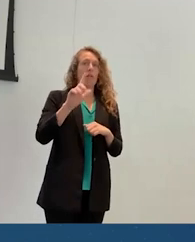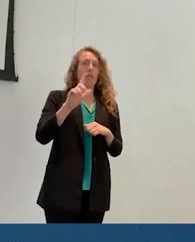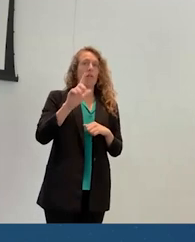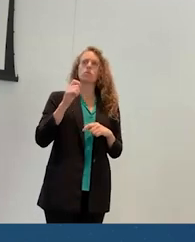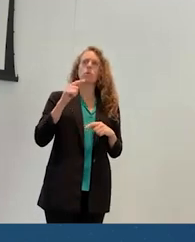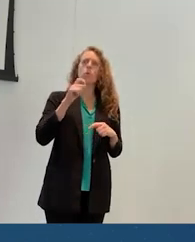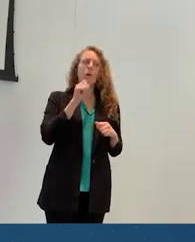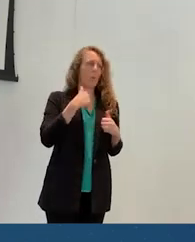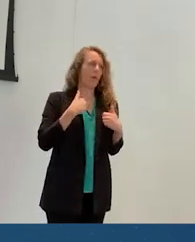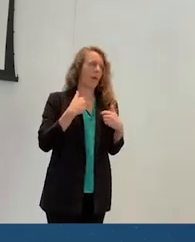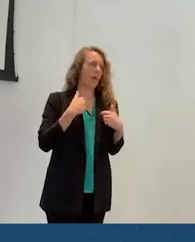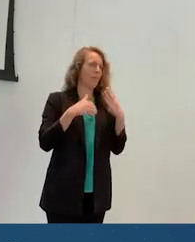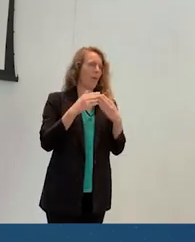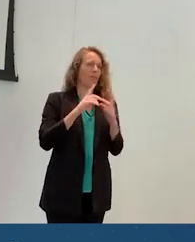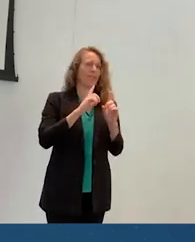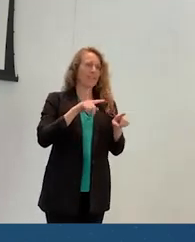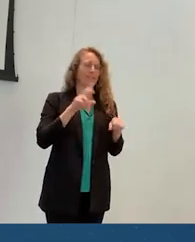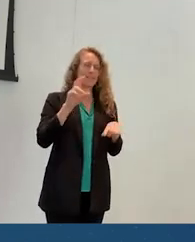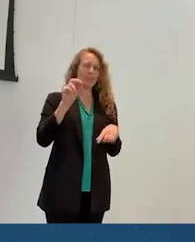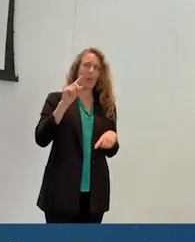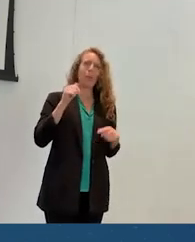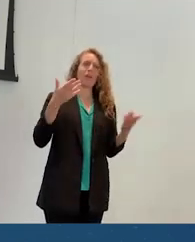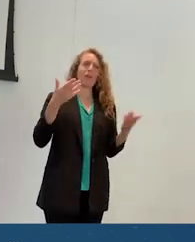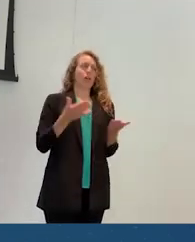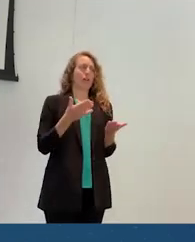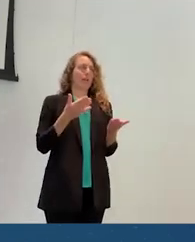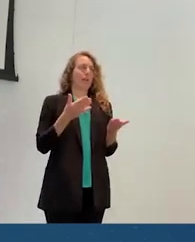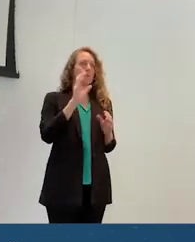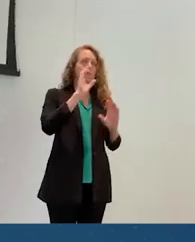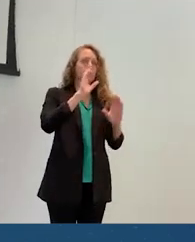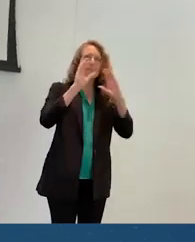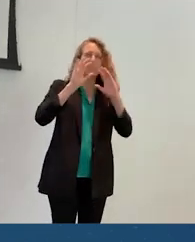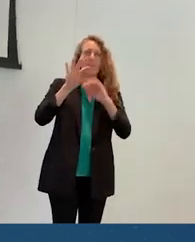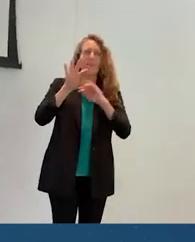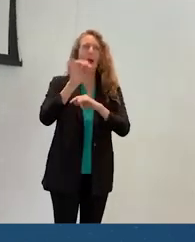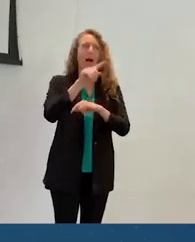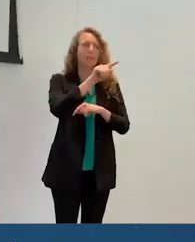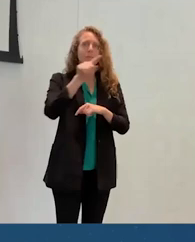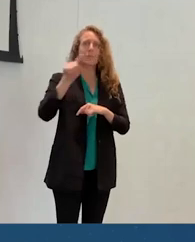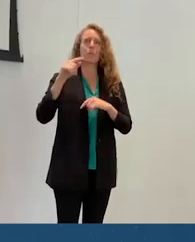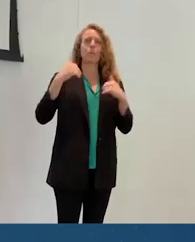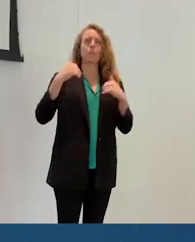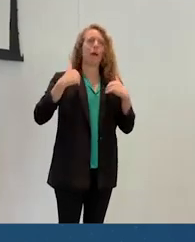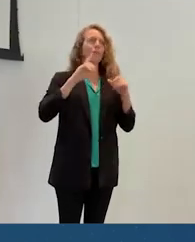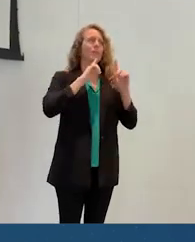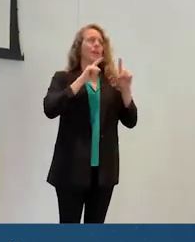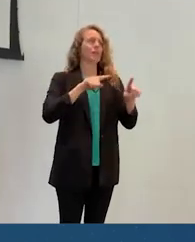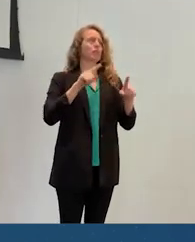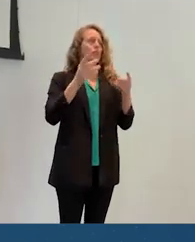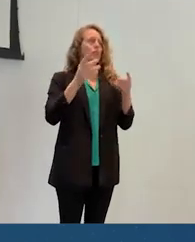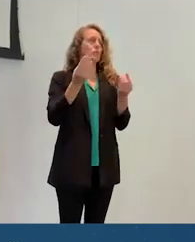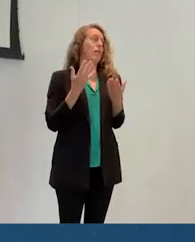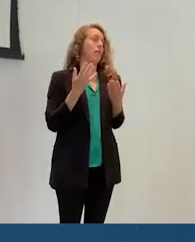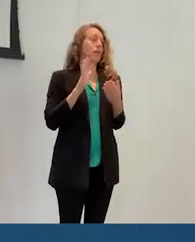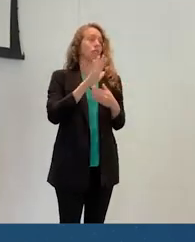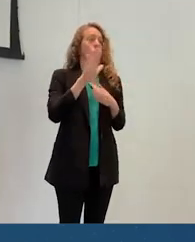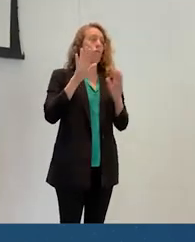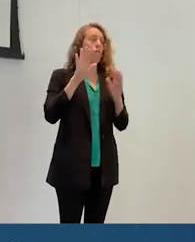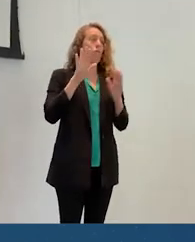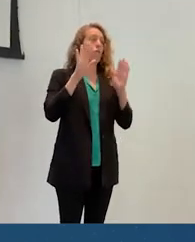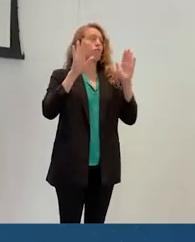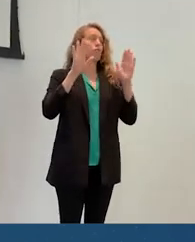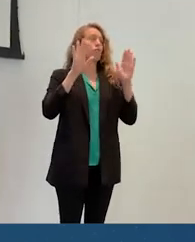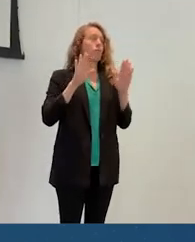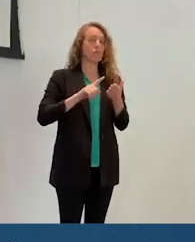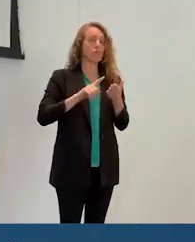find you who have the answers and shine a spotlight on you and really take the, the incredible research that you all have done and